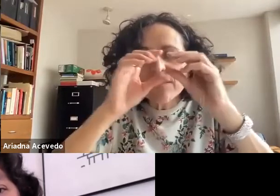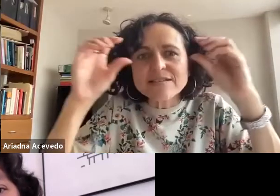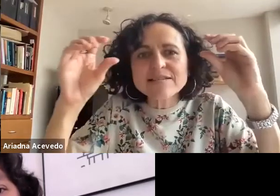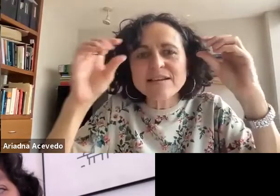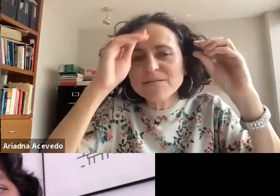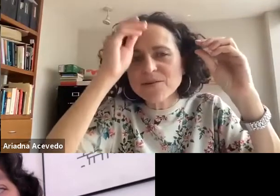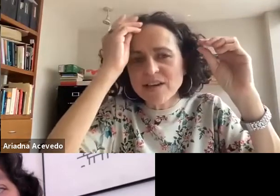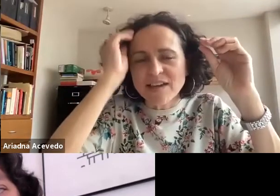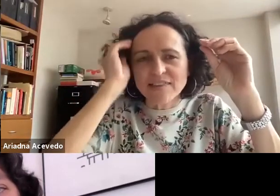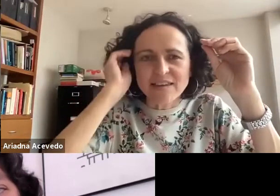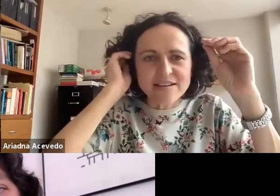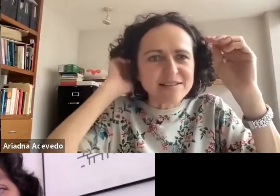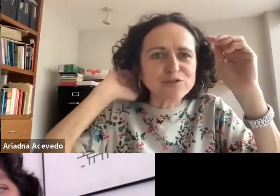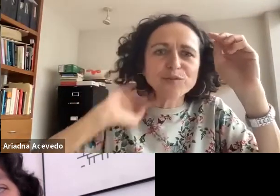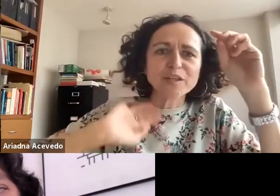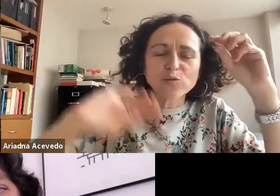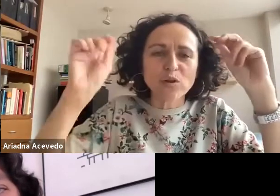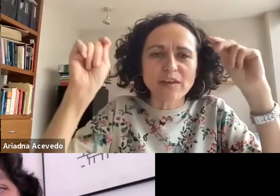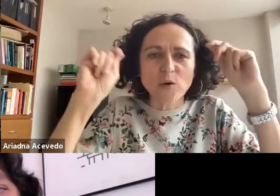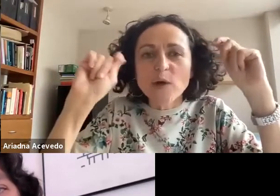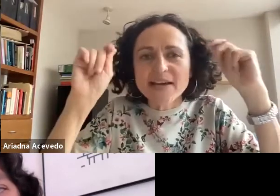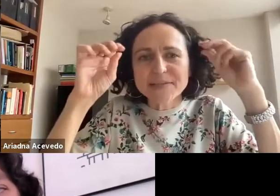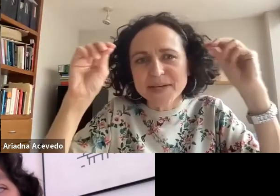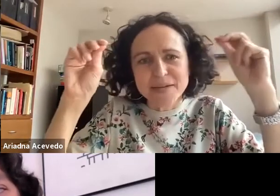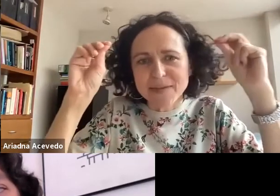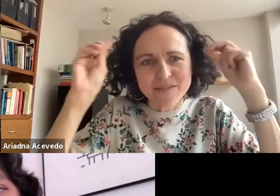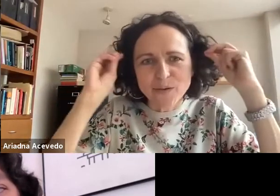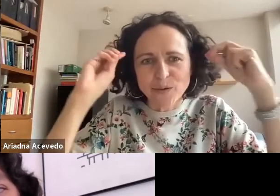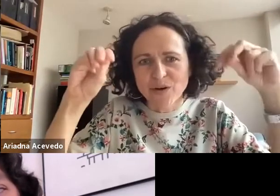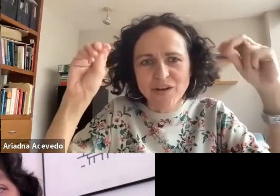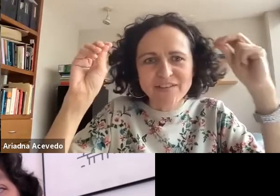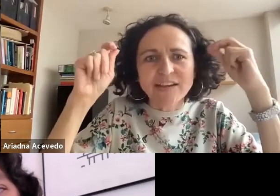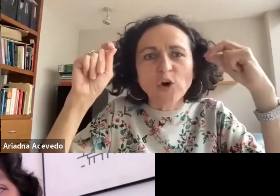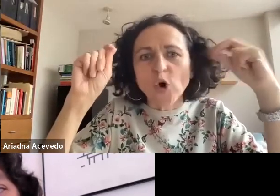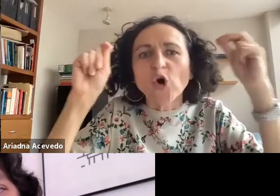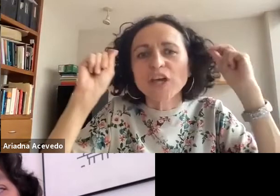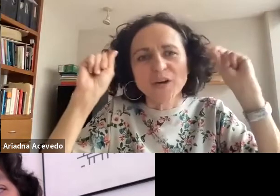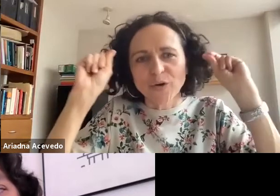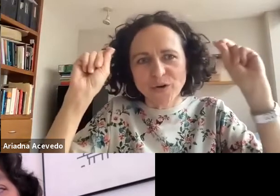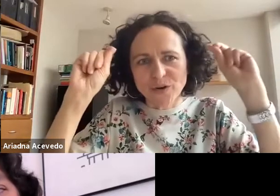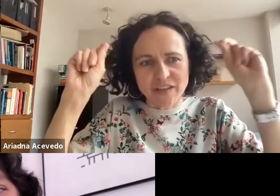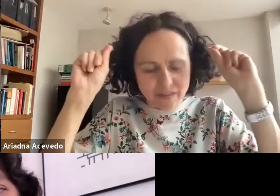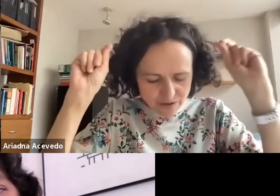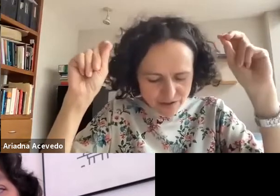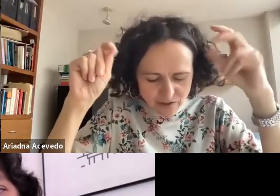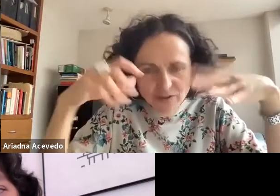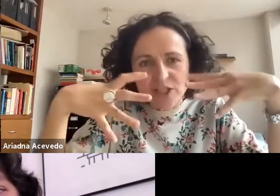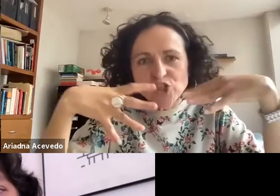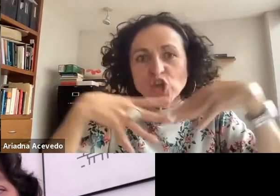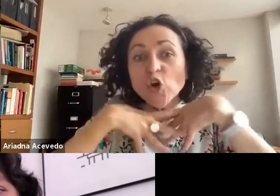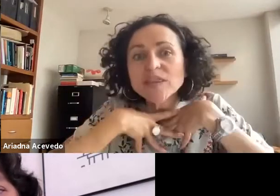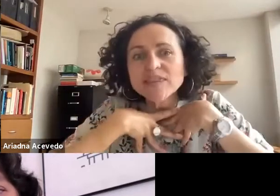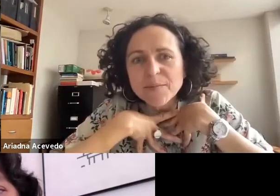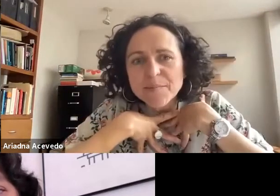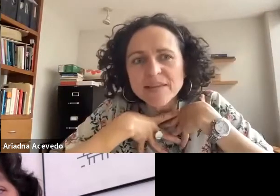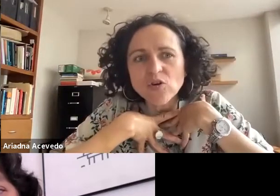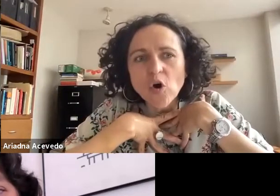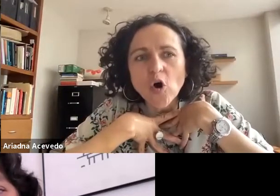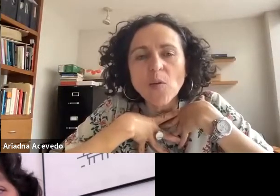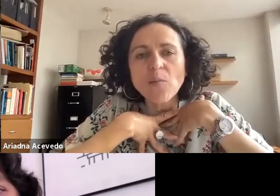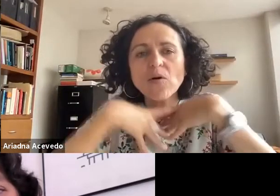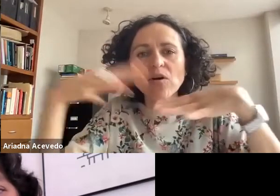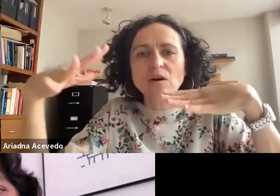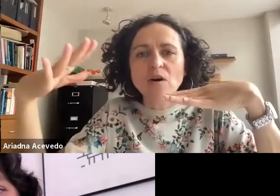never explained in the context of this book that has a subtitle of a psychological experiment with